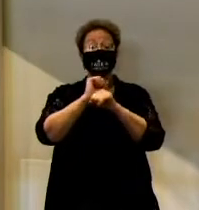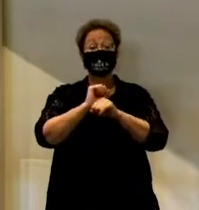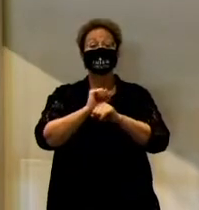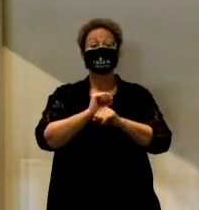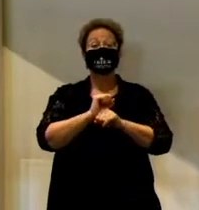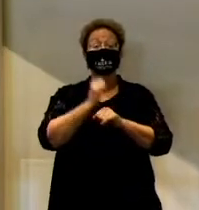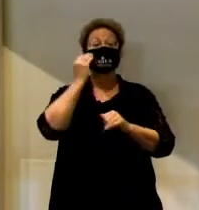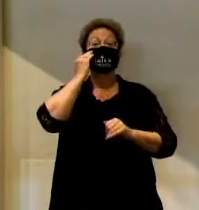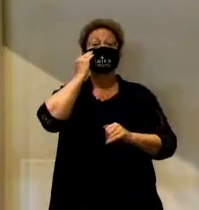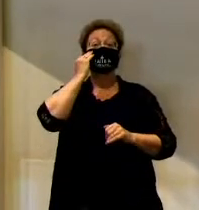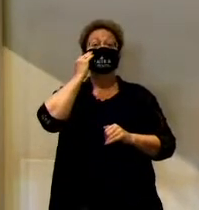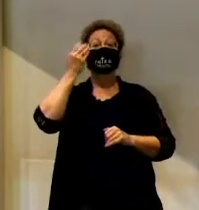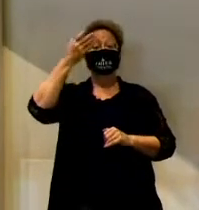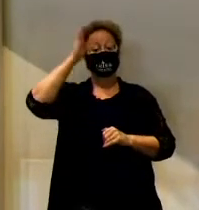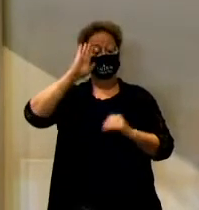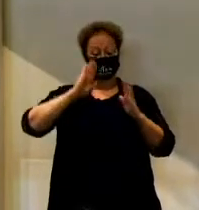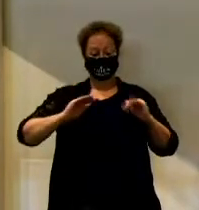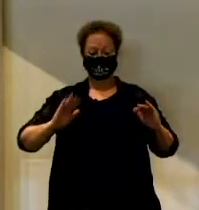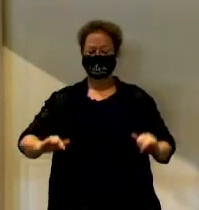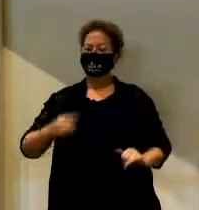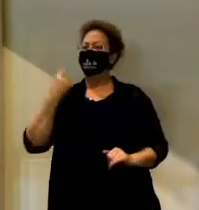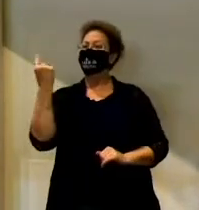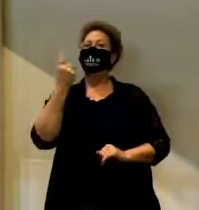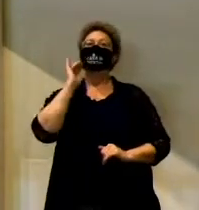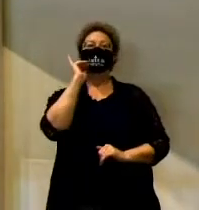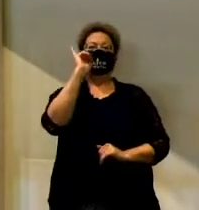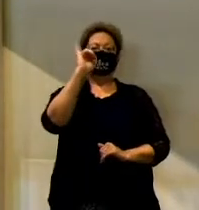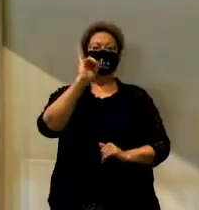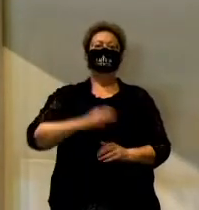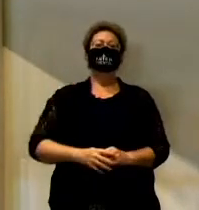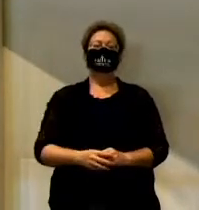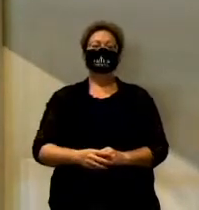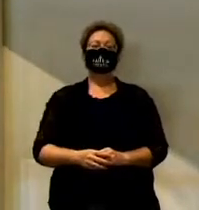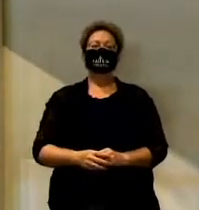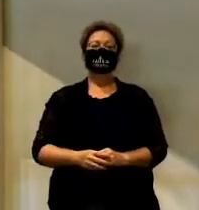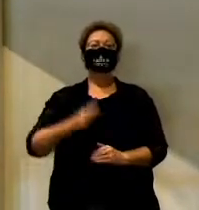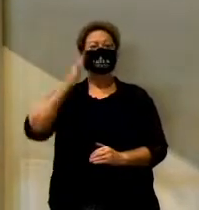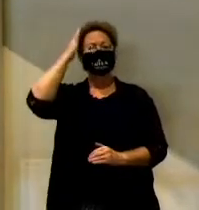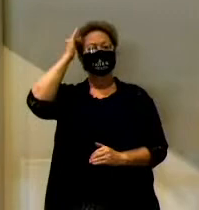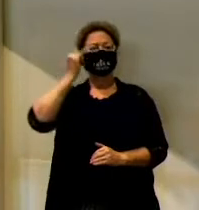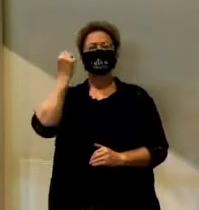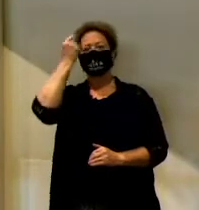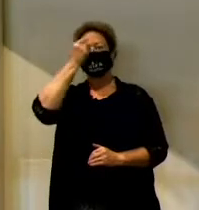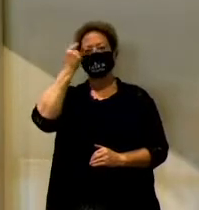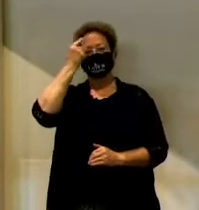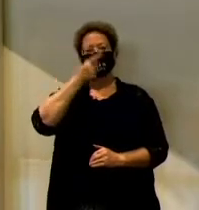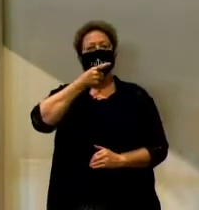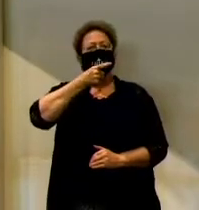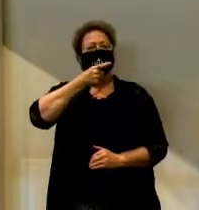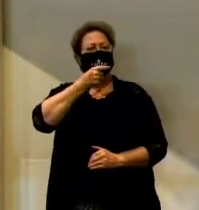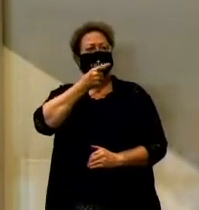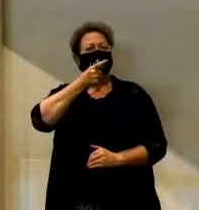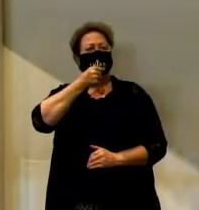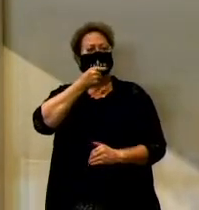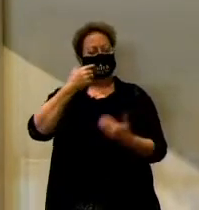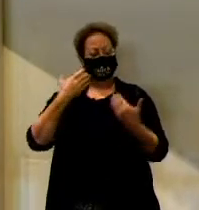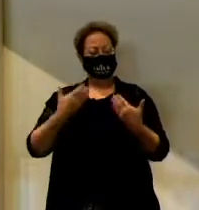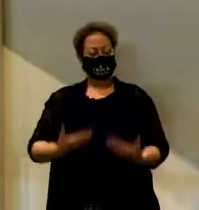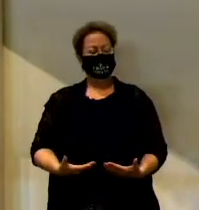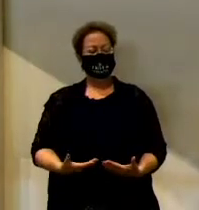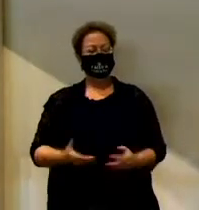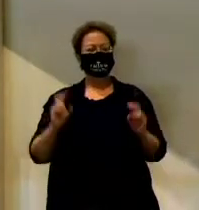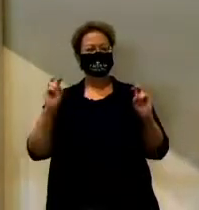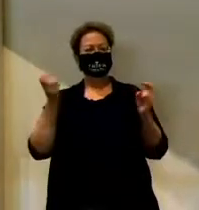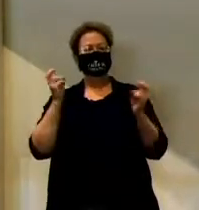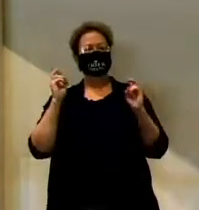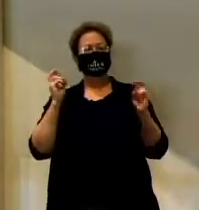that we are God's children for all eternity. And that is why as we think about this question that we're dealing with throughout this series